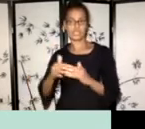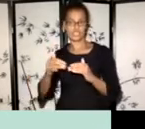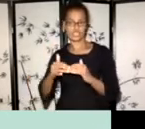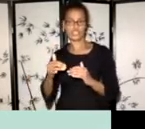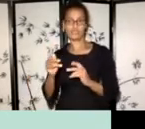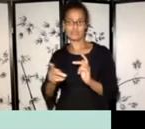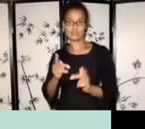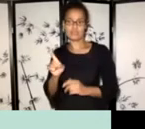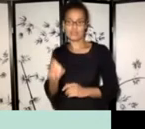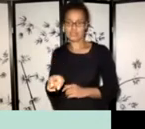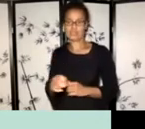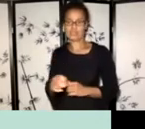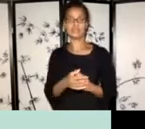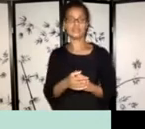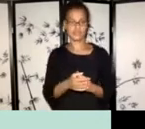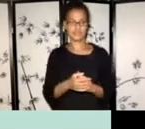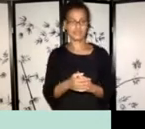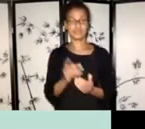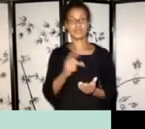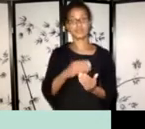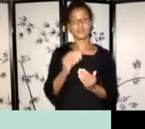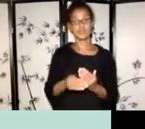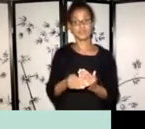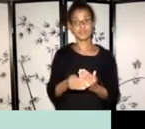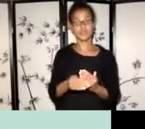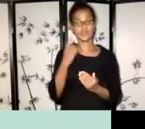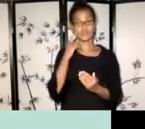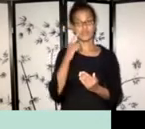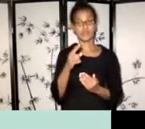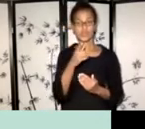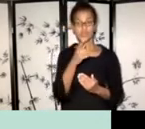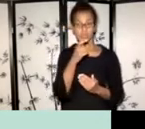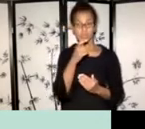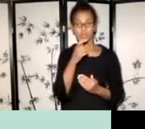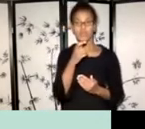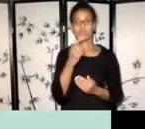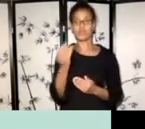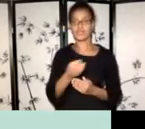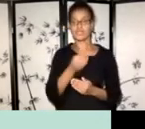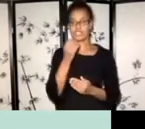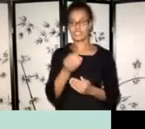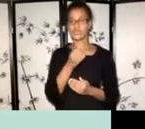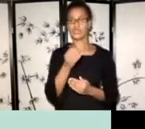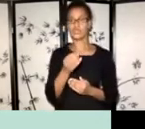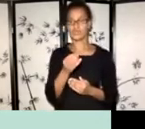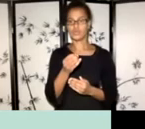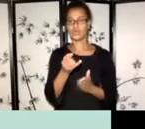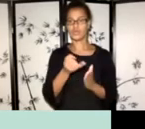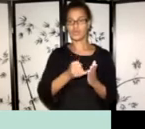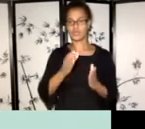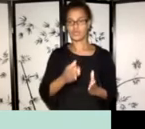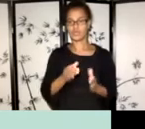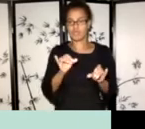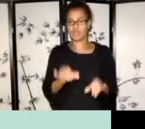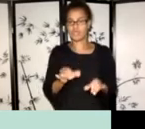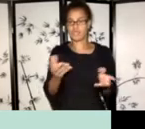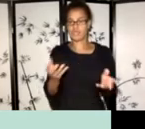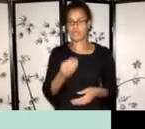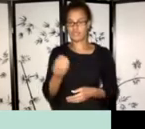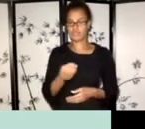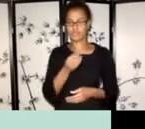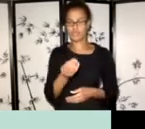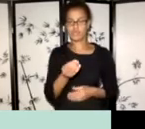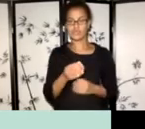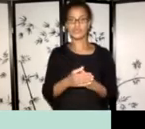this program is open to Ontario-based Indigenous artists, Indigenous arts collectives groups, Indigenous non-for